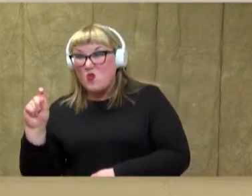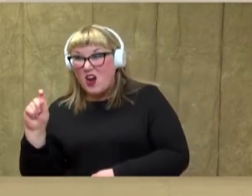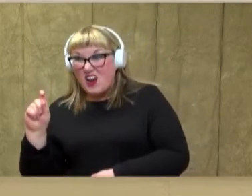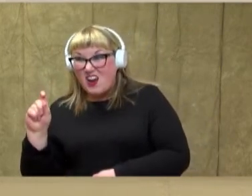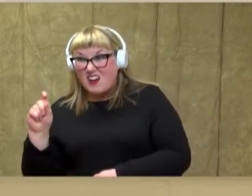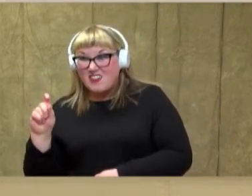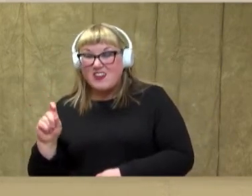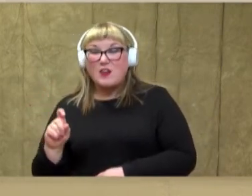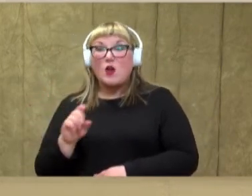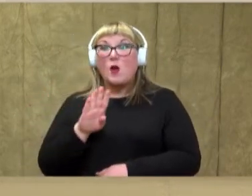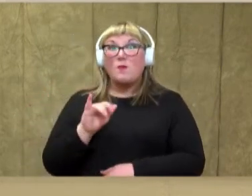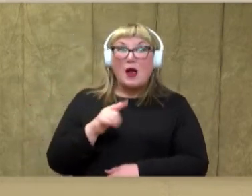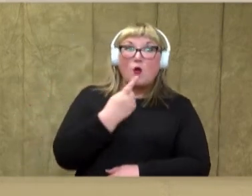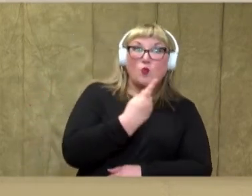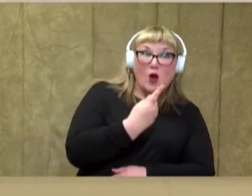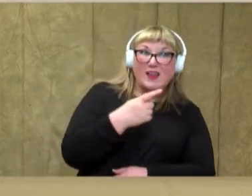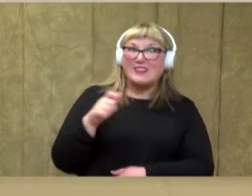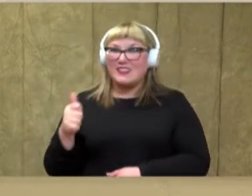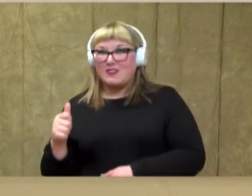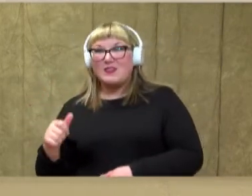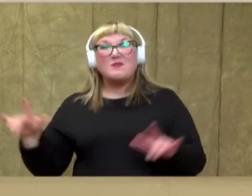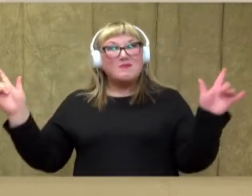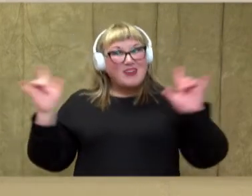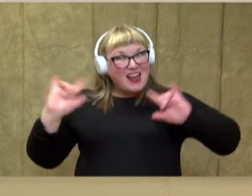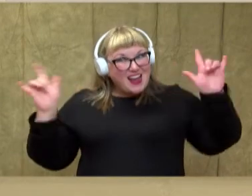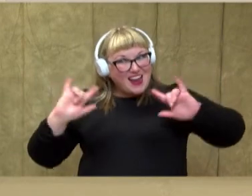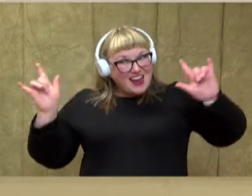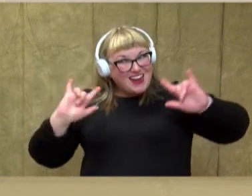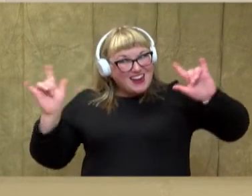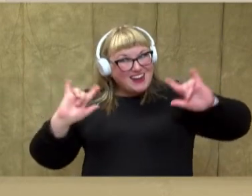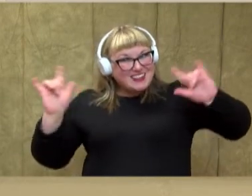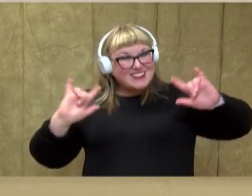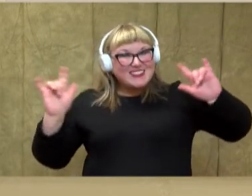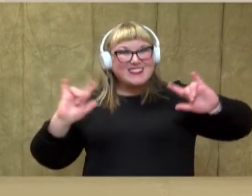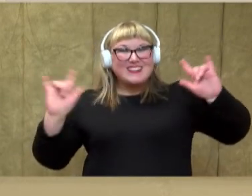1s and 10s. So I'll see you then. Have a great weekend. weekend.